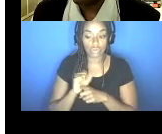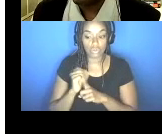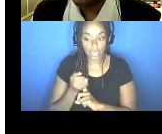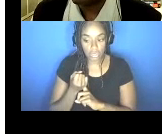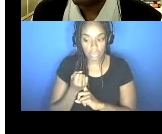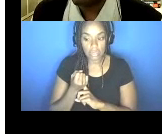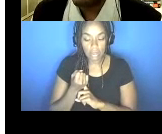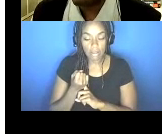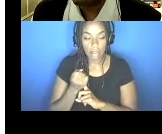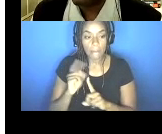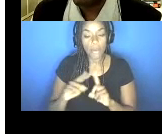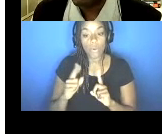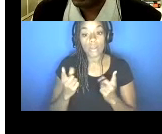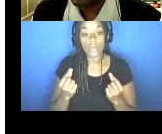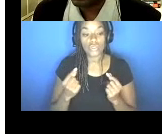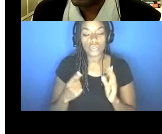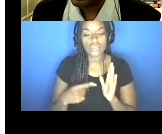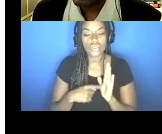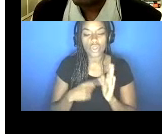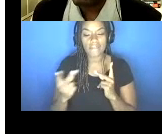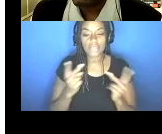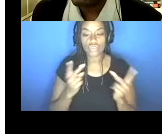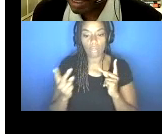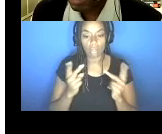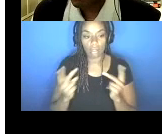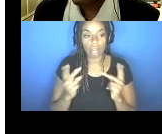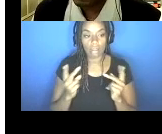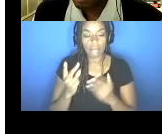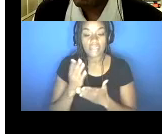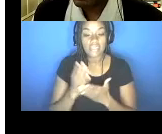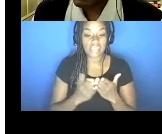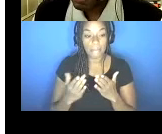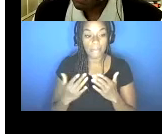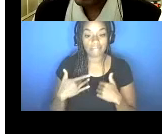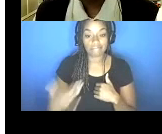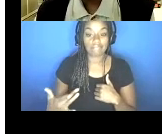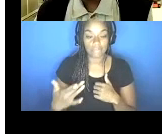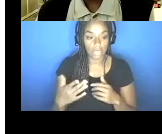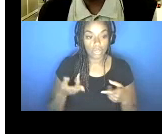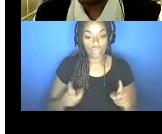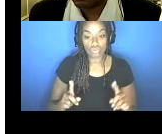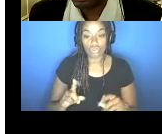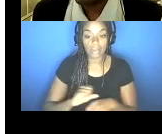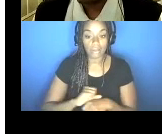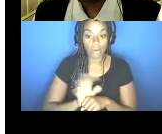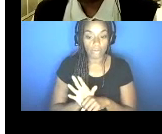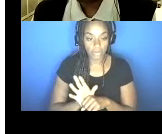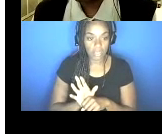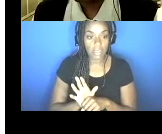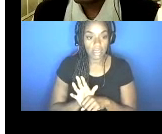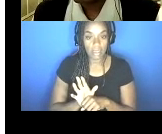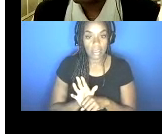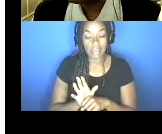want to do is just show a visual representation of some of the trends over time with COVID-19 as we enter in another